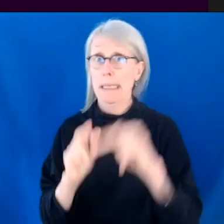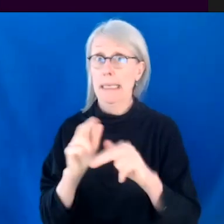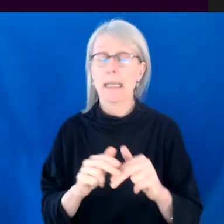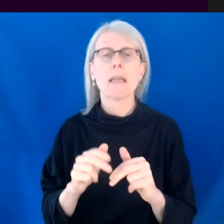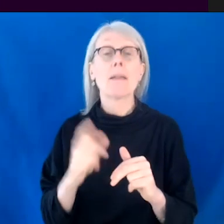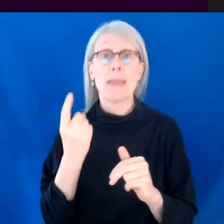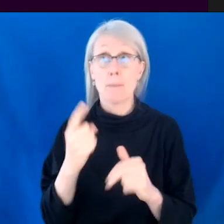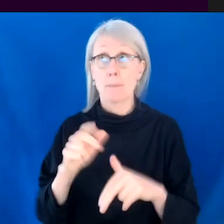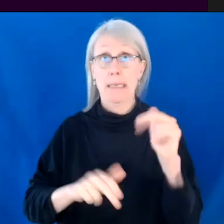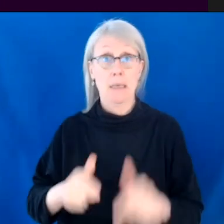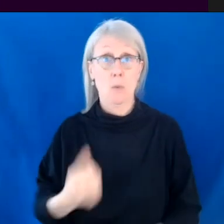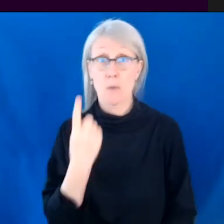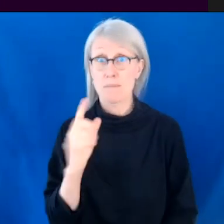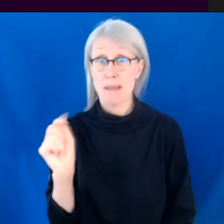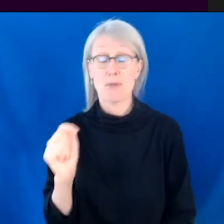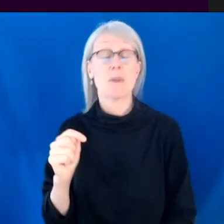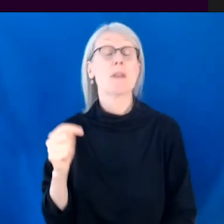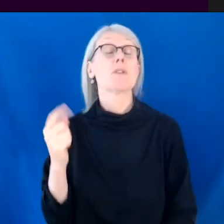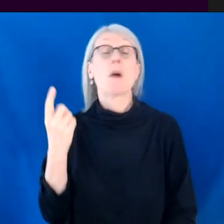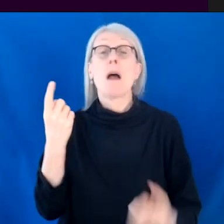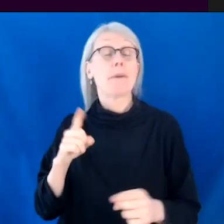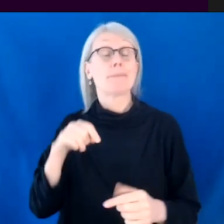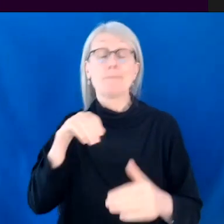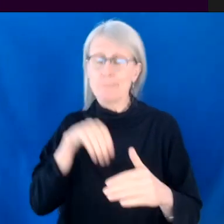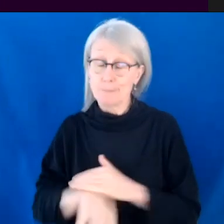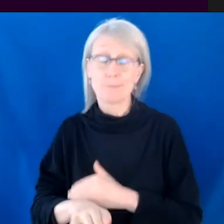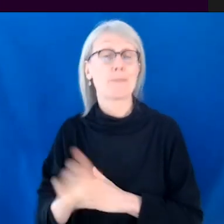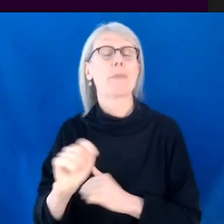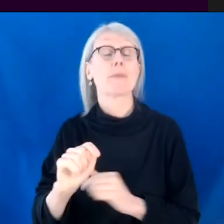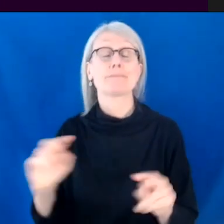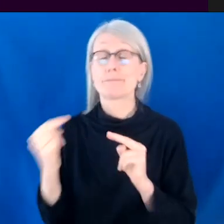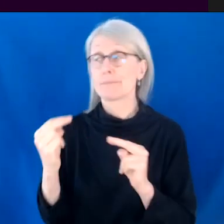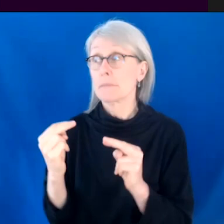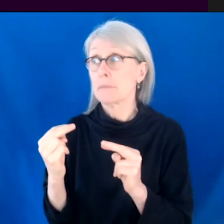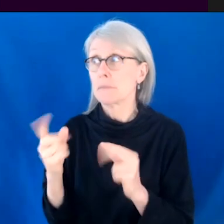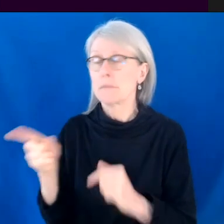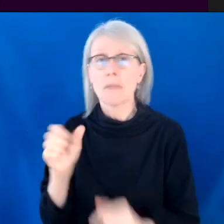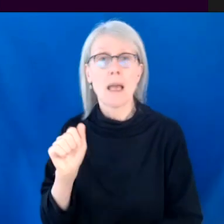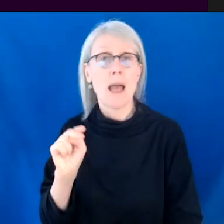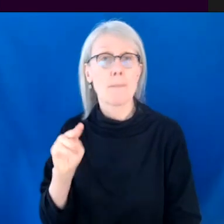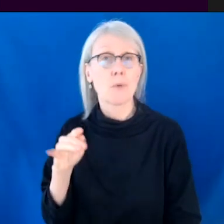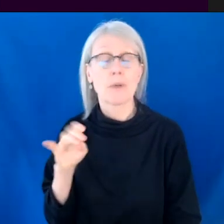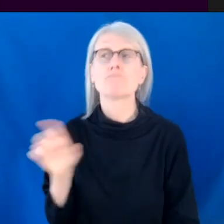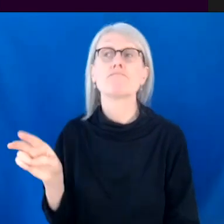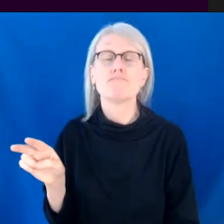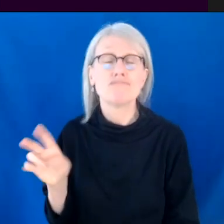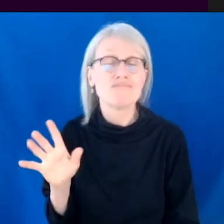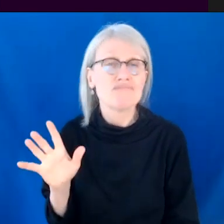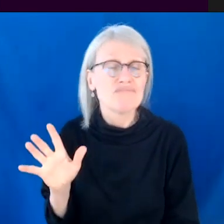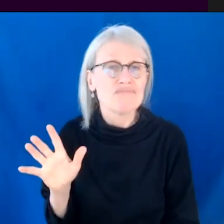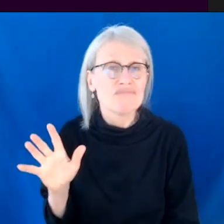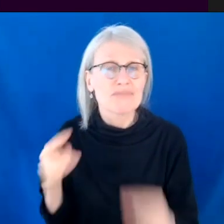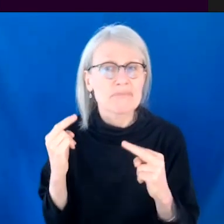bathroom in the building. And one day I went in and she was there and we met and I remember, I always remembered it because at